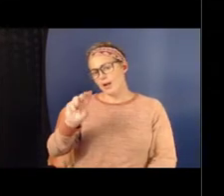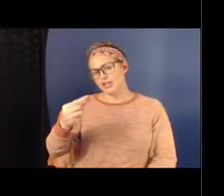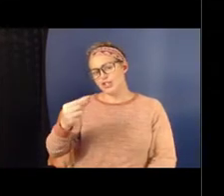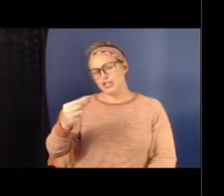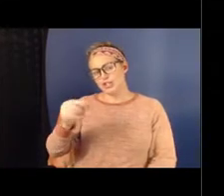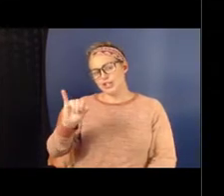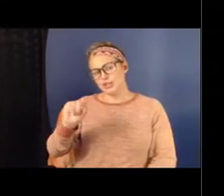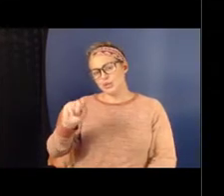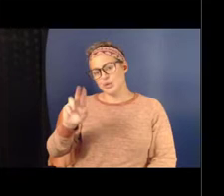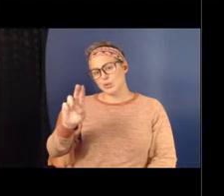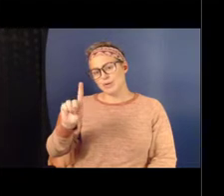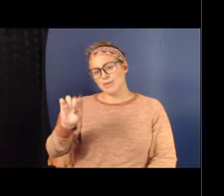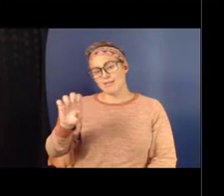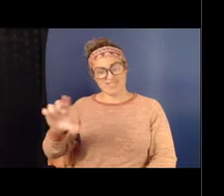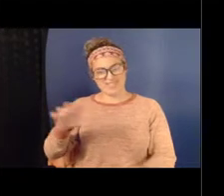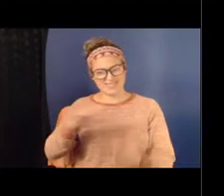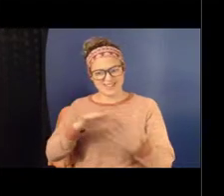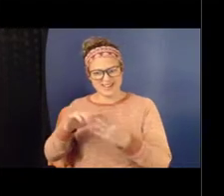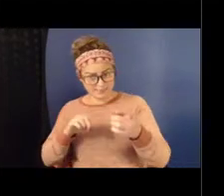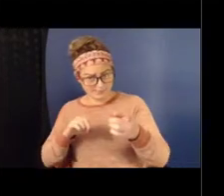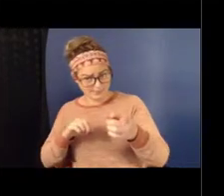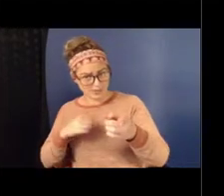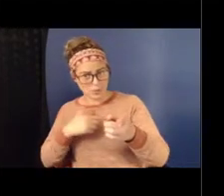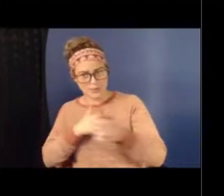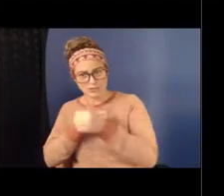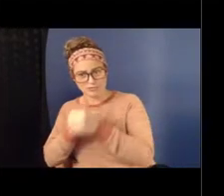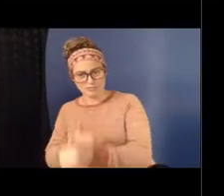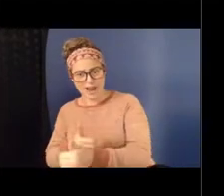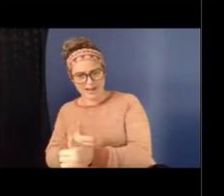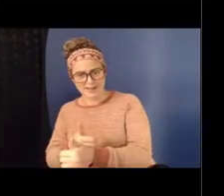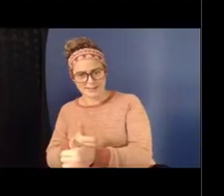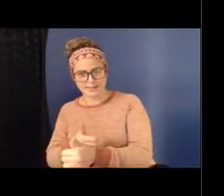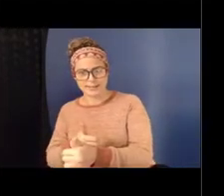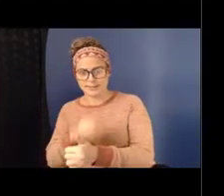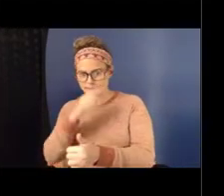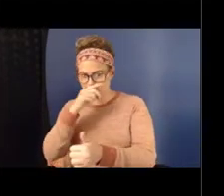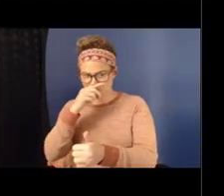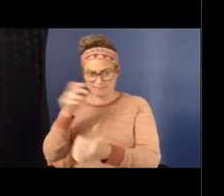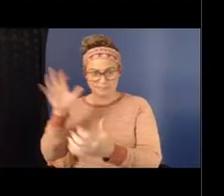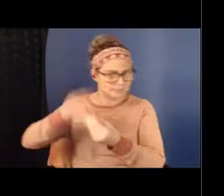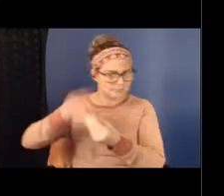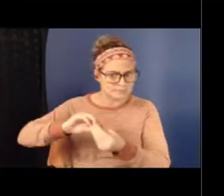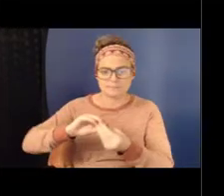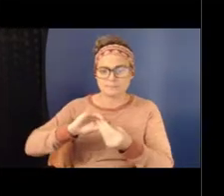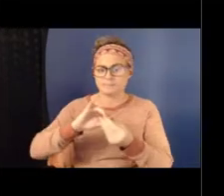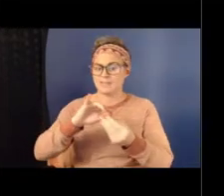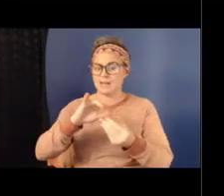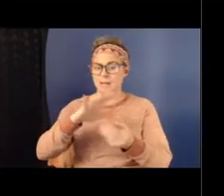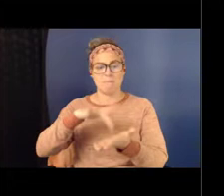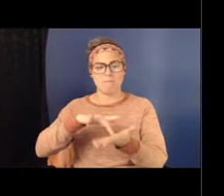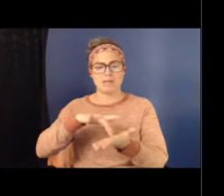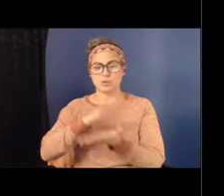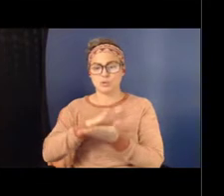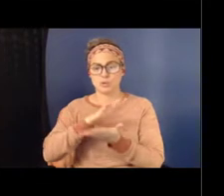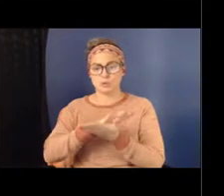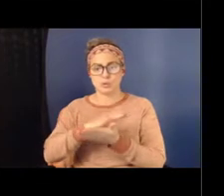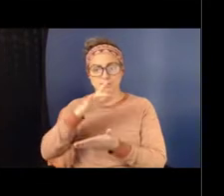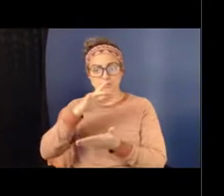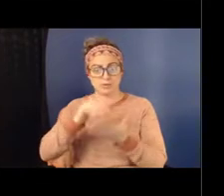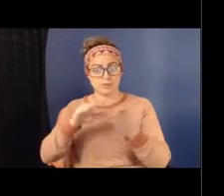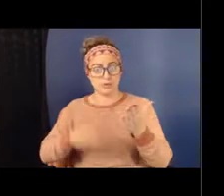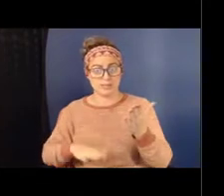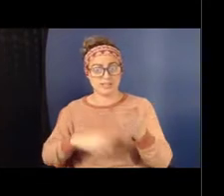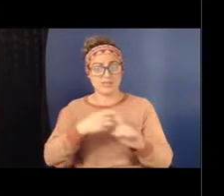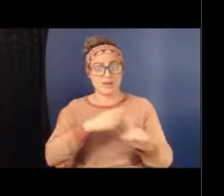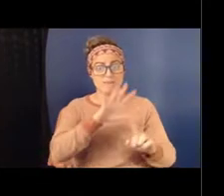some 3,549 middle school students from 5th and 6th grade all the way through high